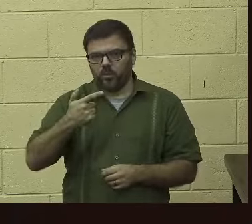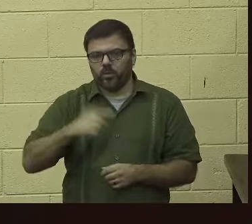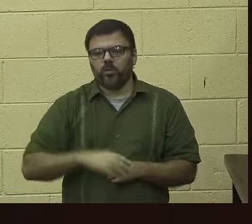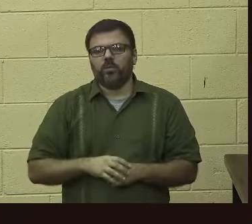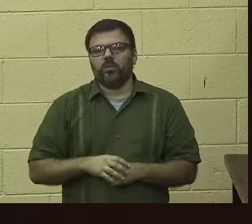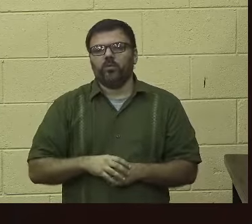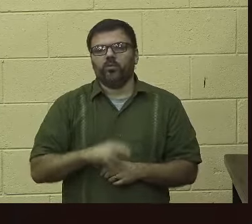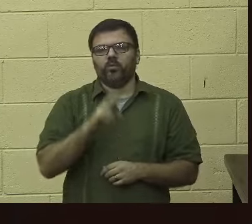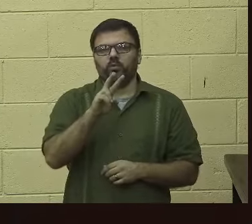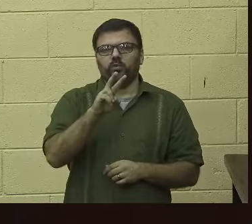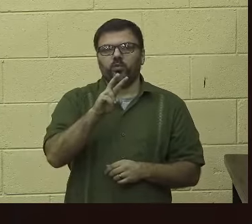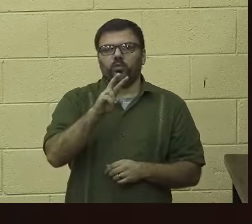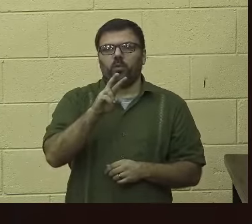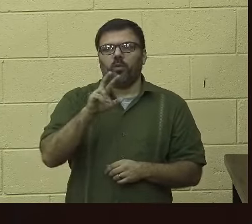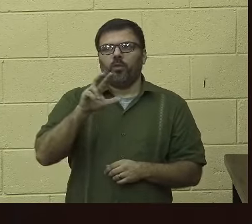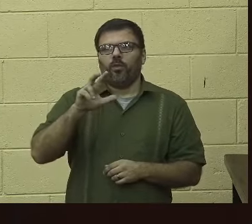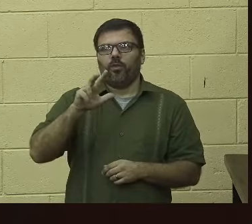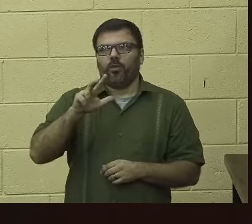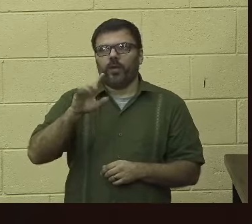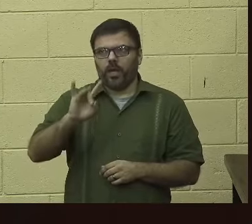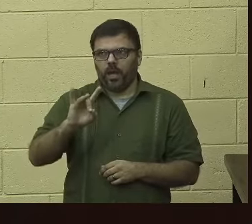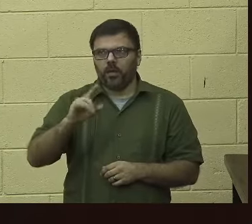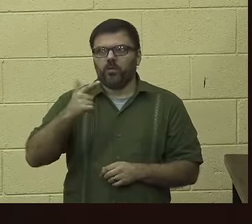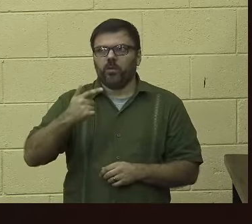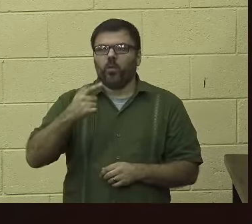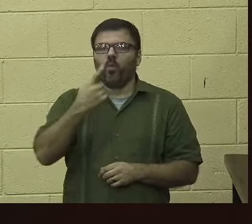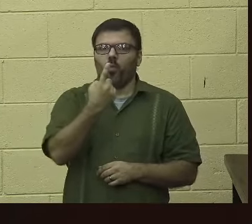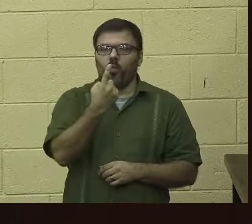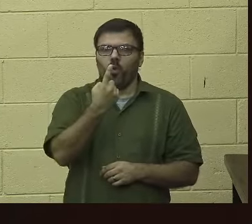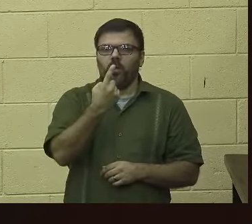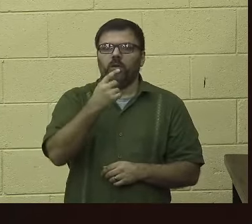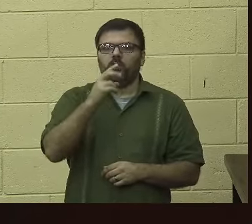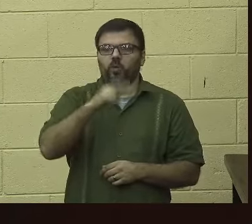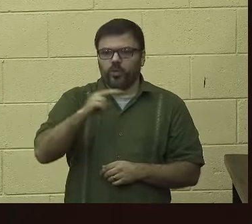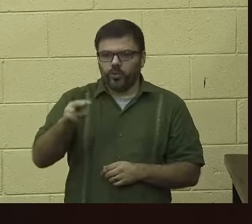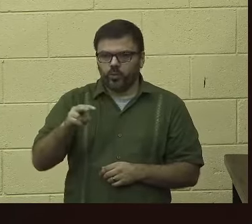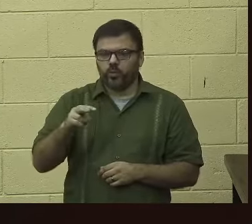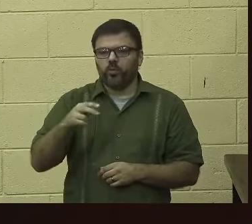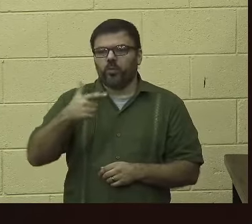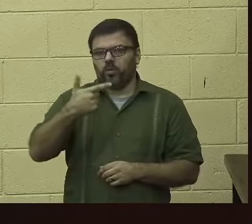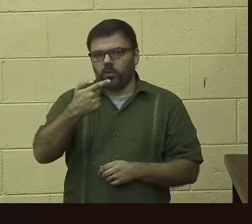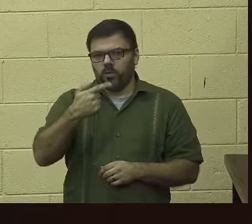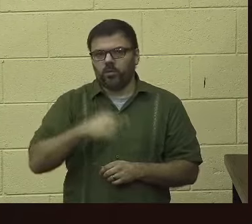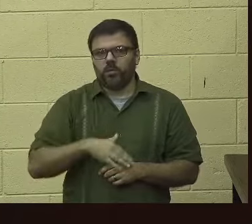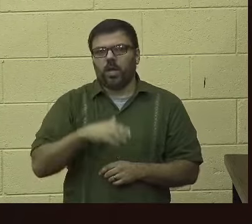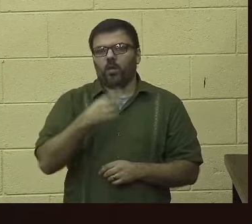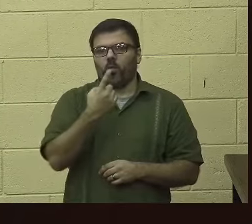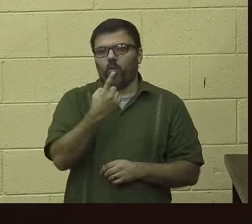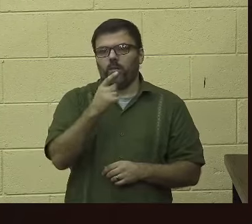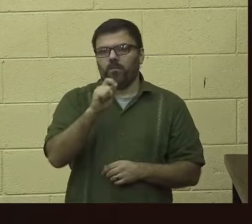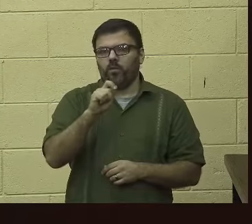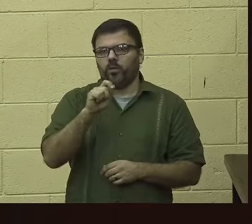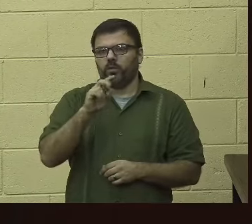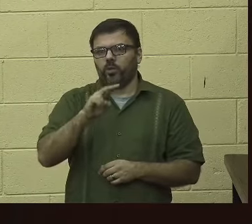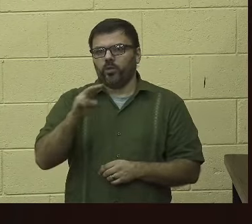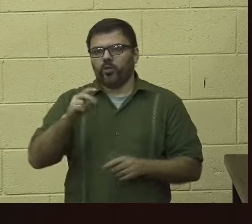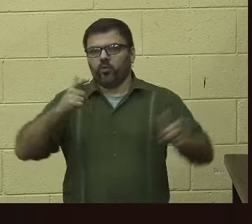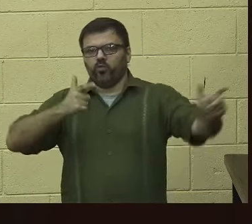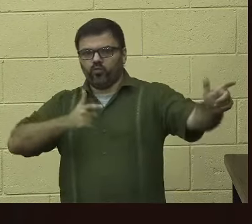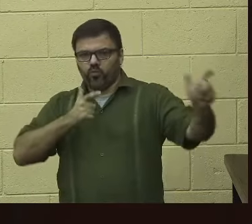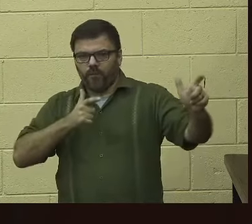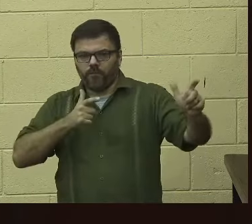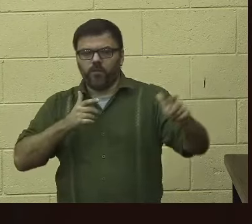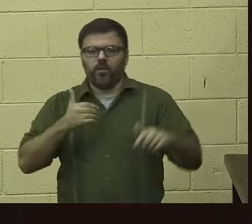revolvers, one .22 pistol, and one .22 rifle, along with